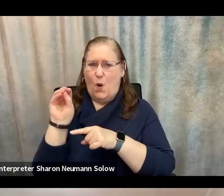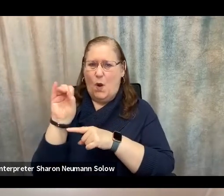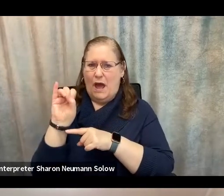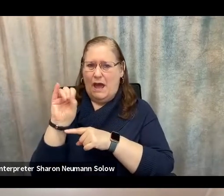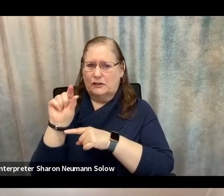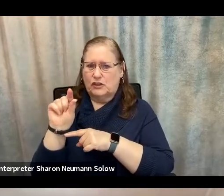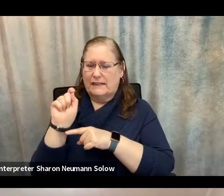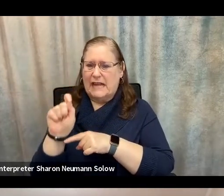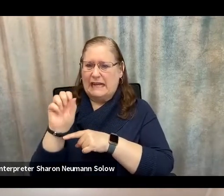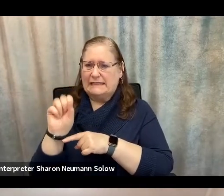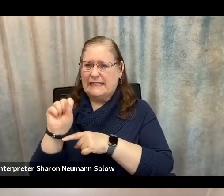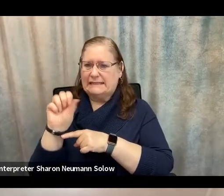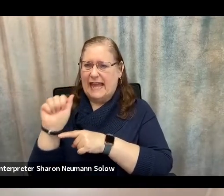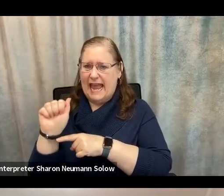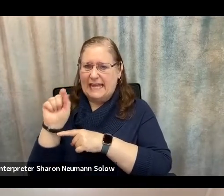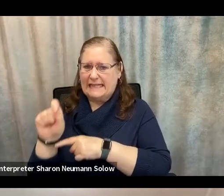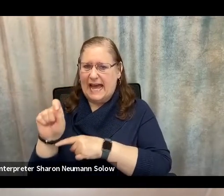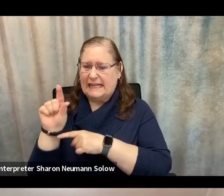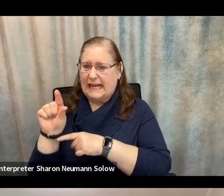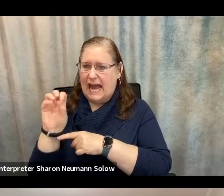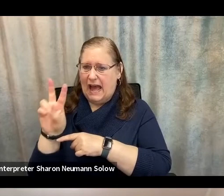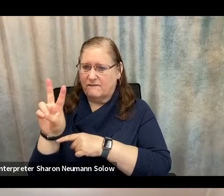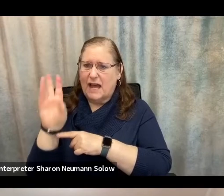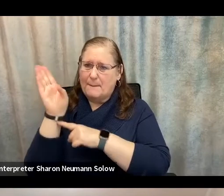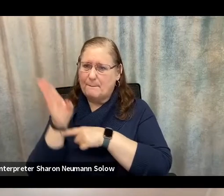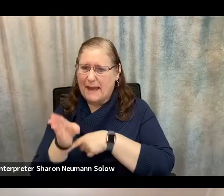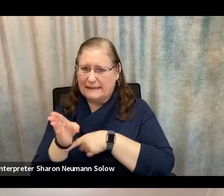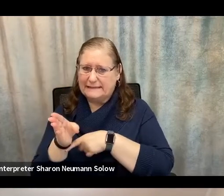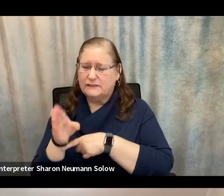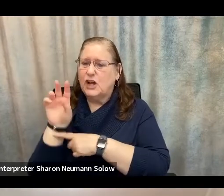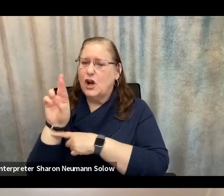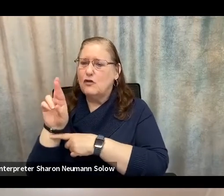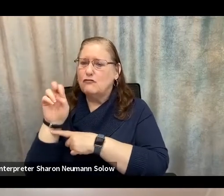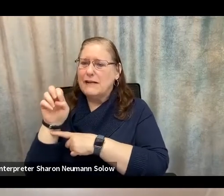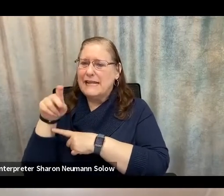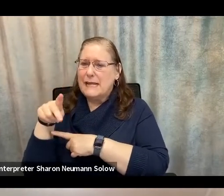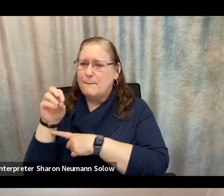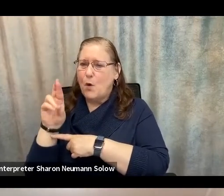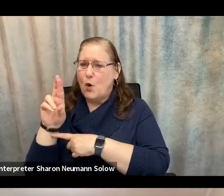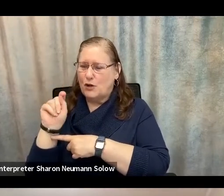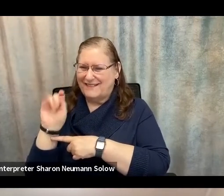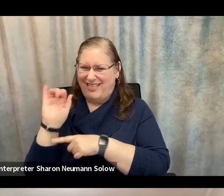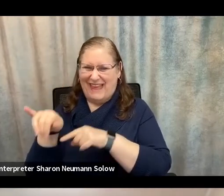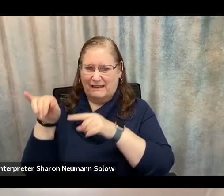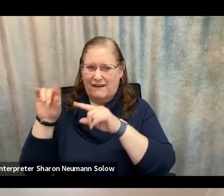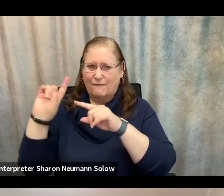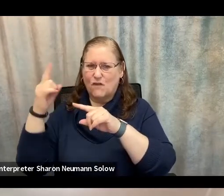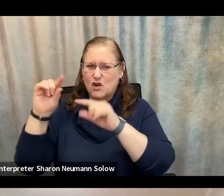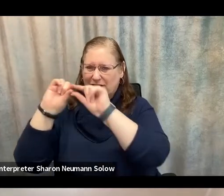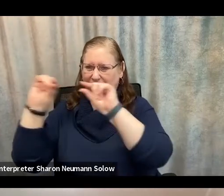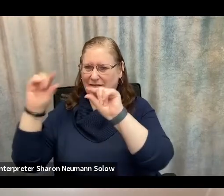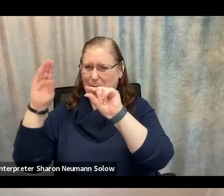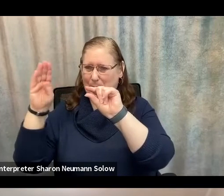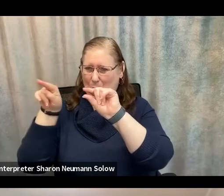.ssa.gov slash report. And lastly,